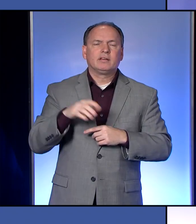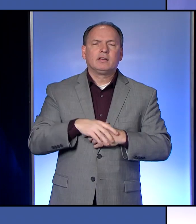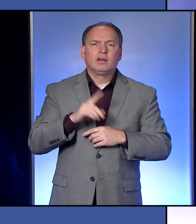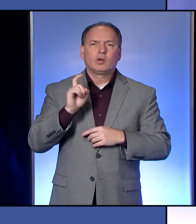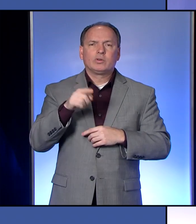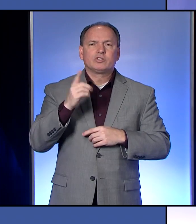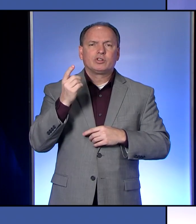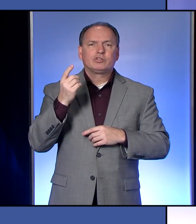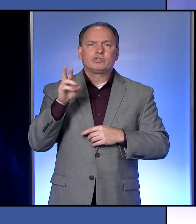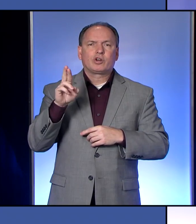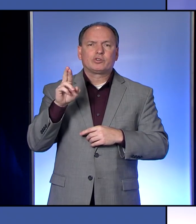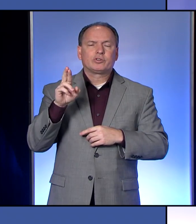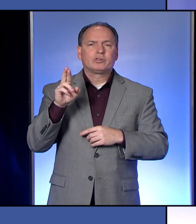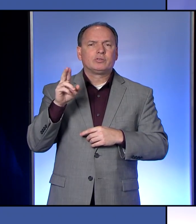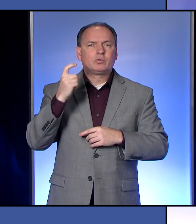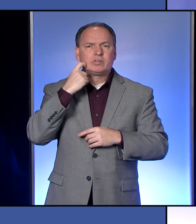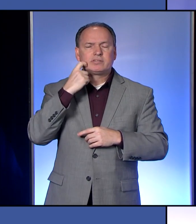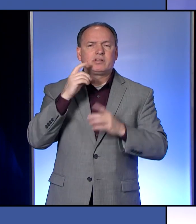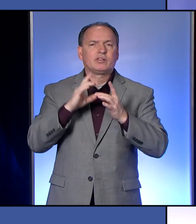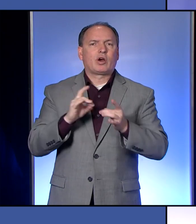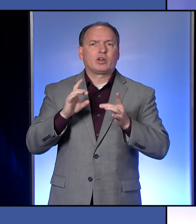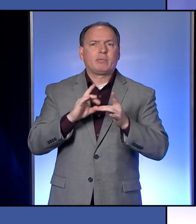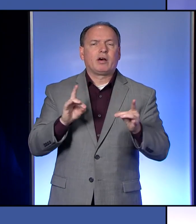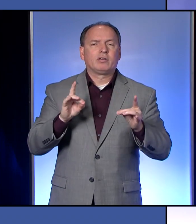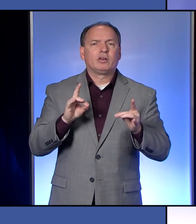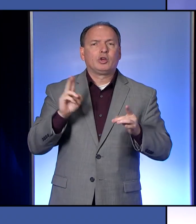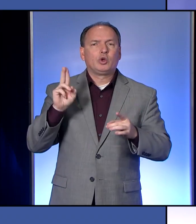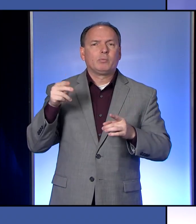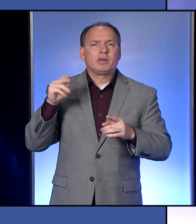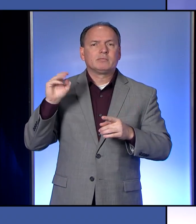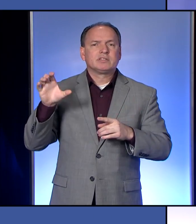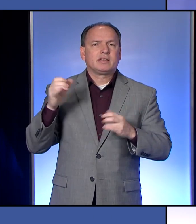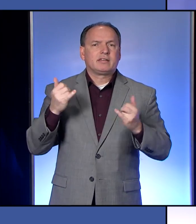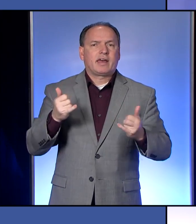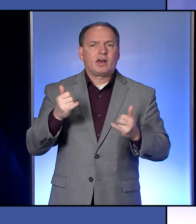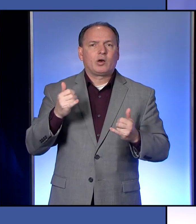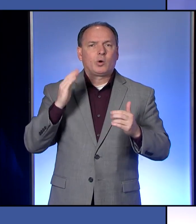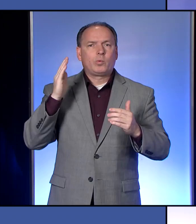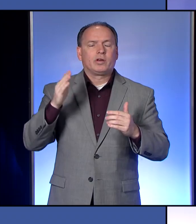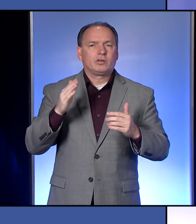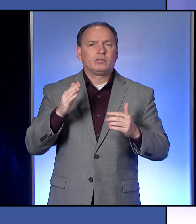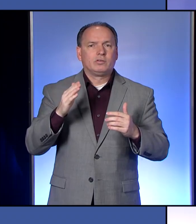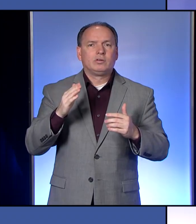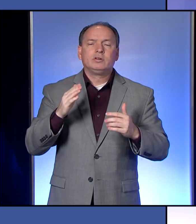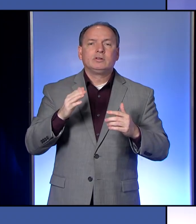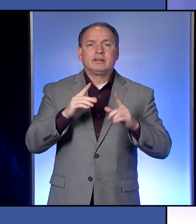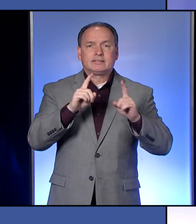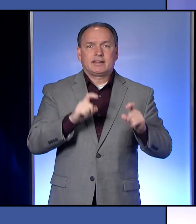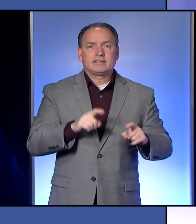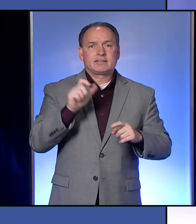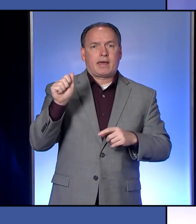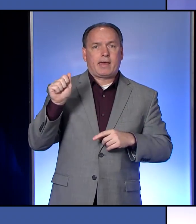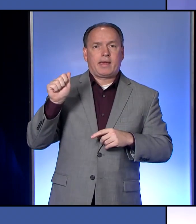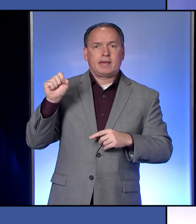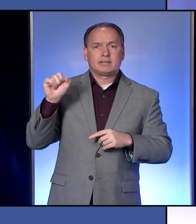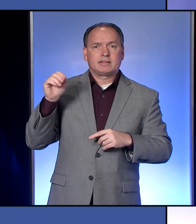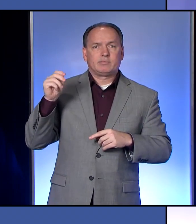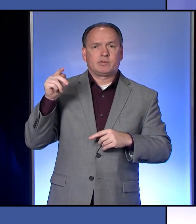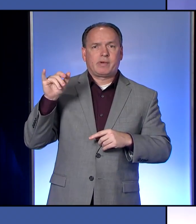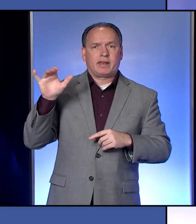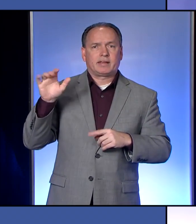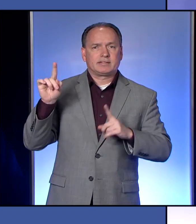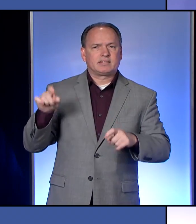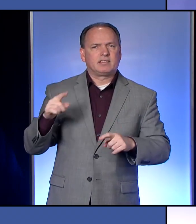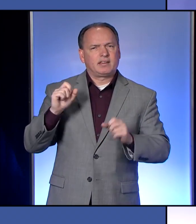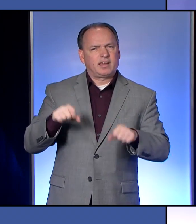Dr. Yealy was talking about that UPMC is now going to asymptomatic testing. Can you explain what that test